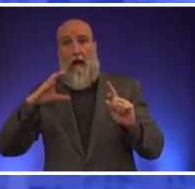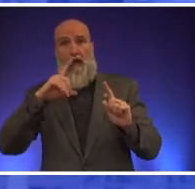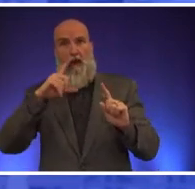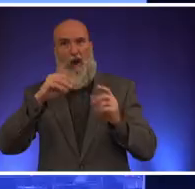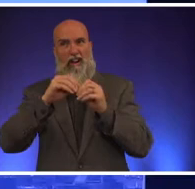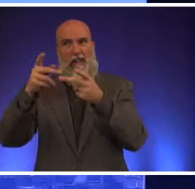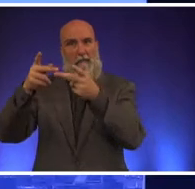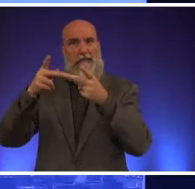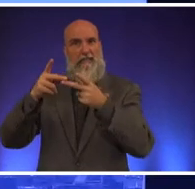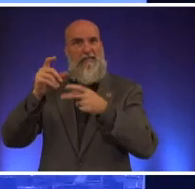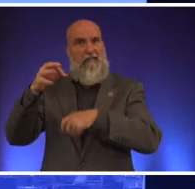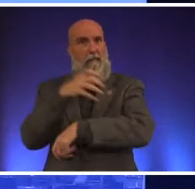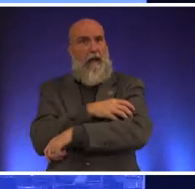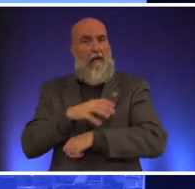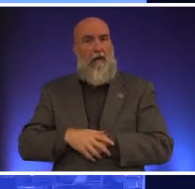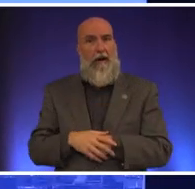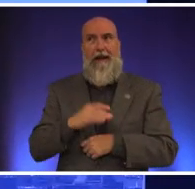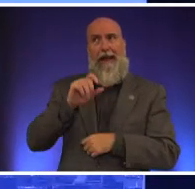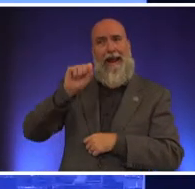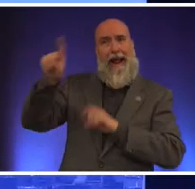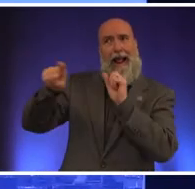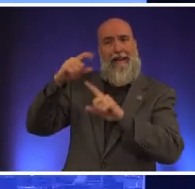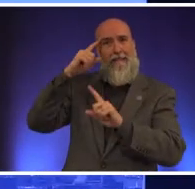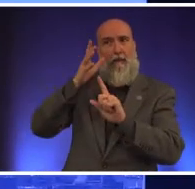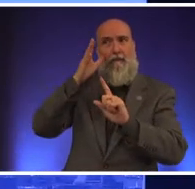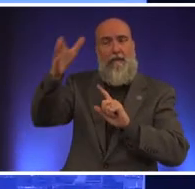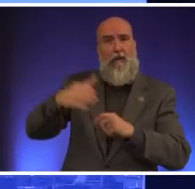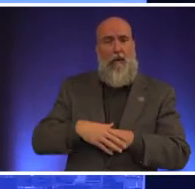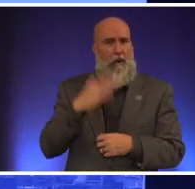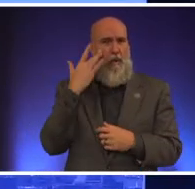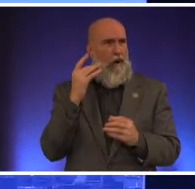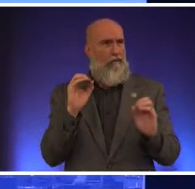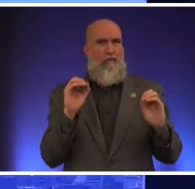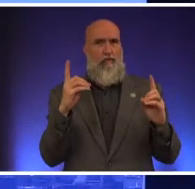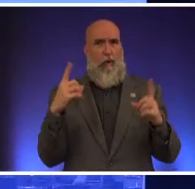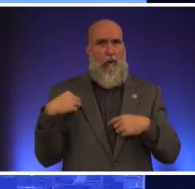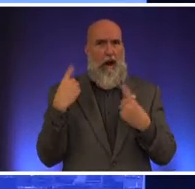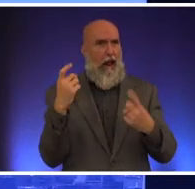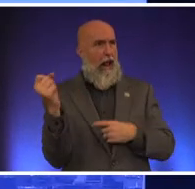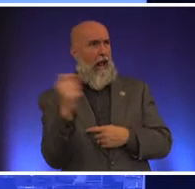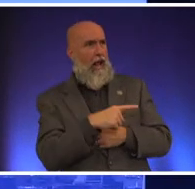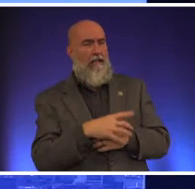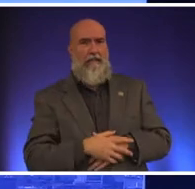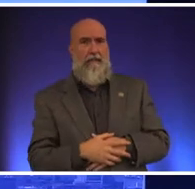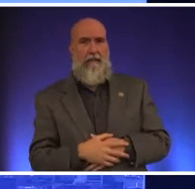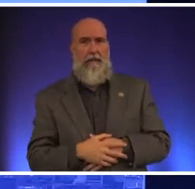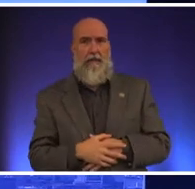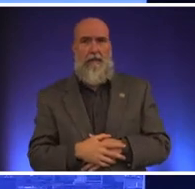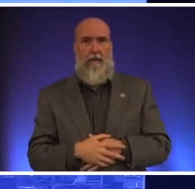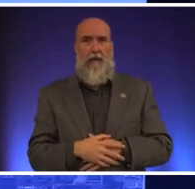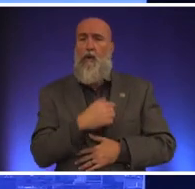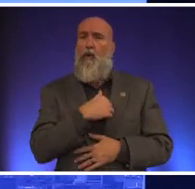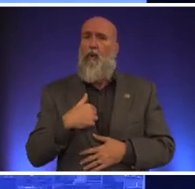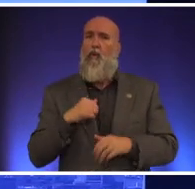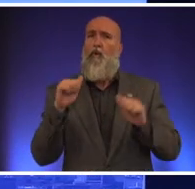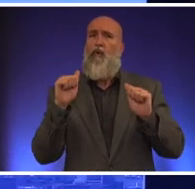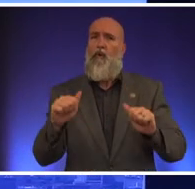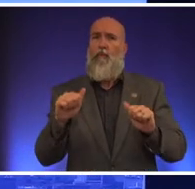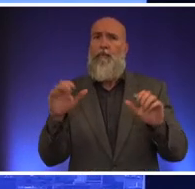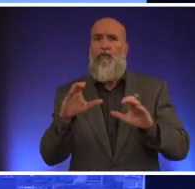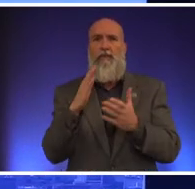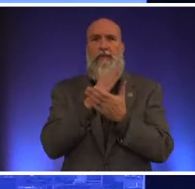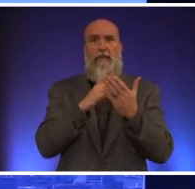and asking those kind of questions for the future why isn't anybody asking that question of the statesman pud right now we could be doing some